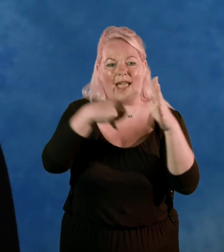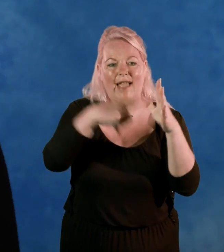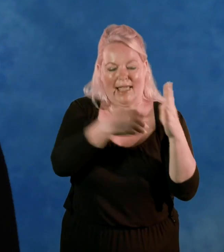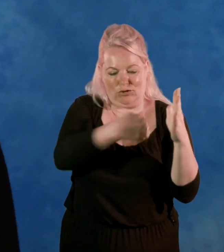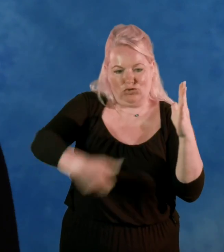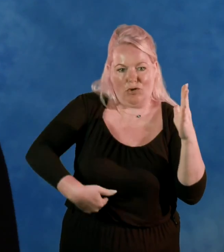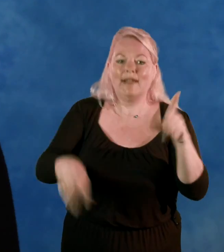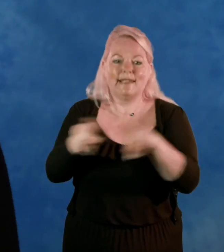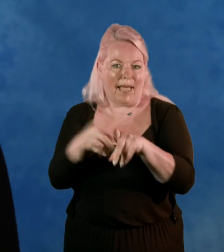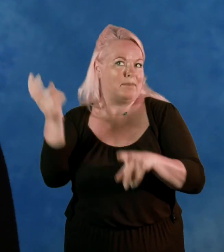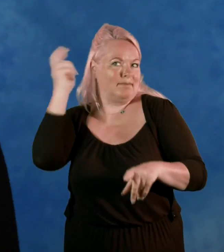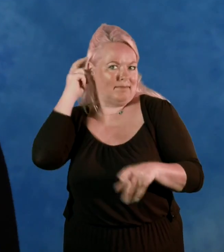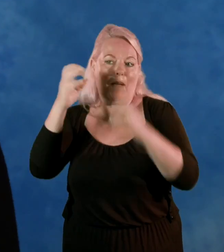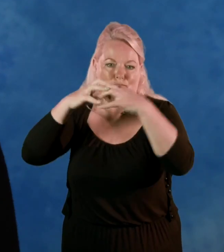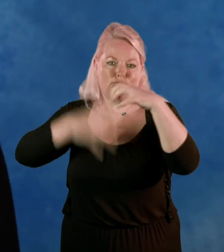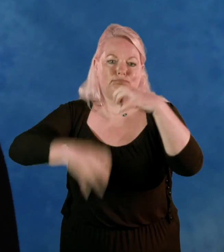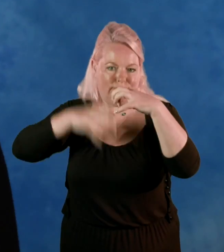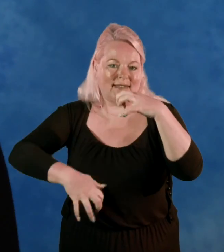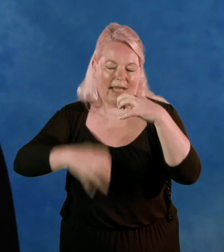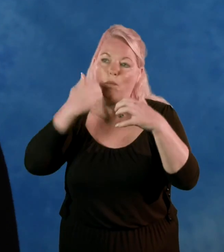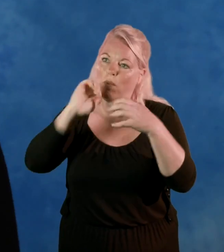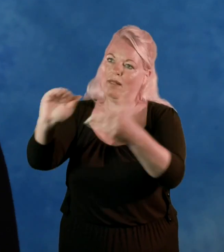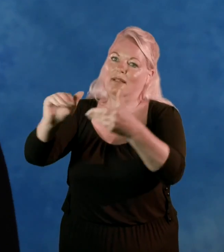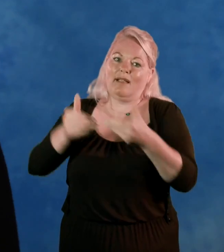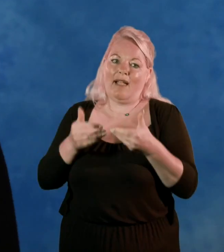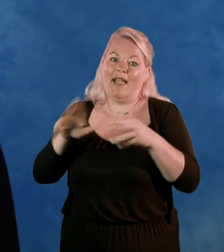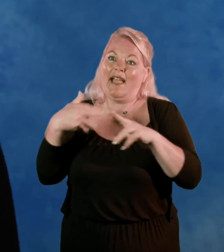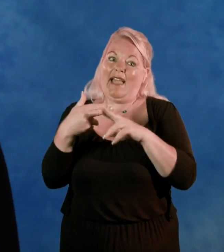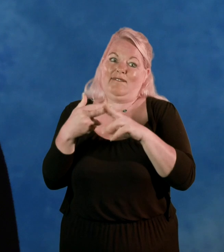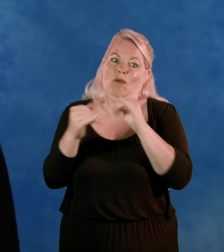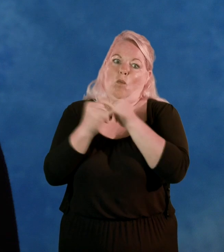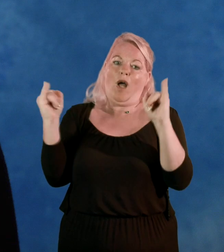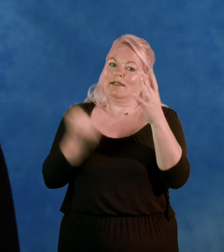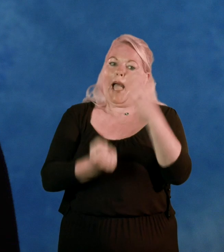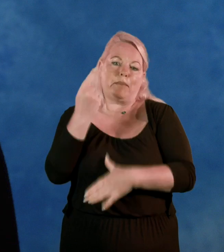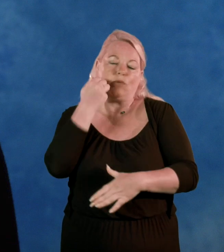policy which means that hopefully the worst won't ever happen.